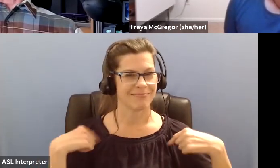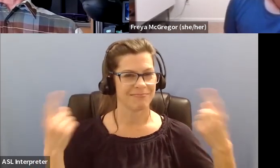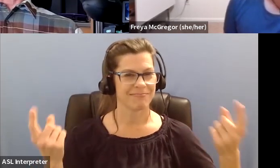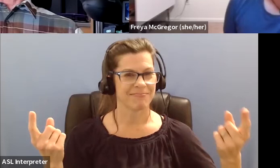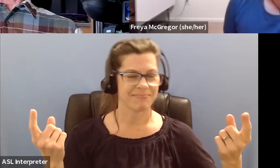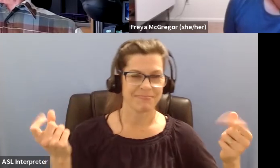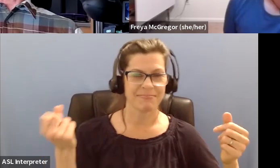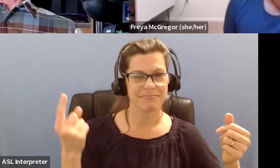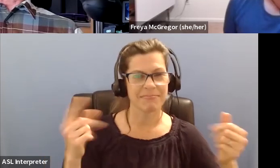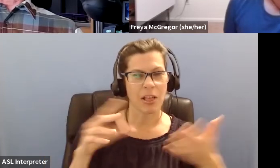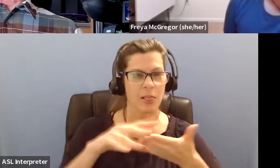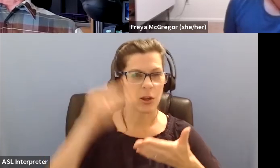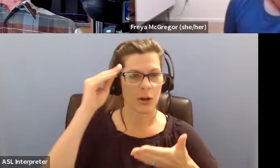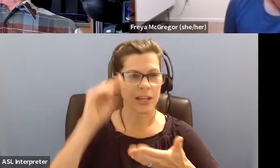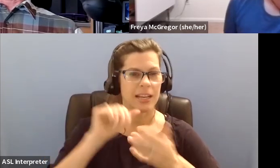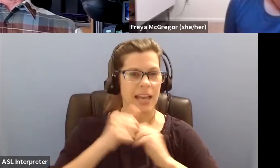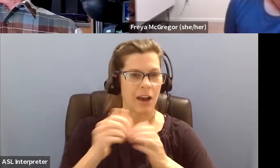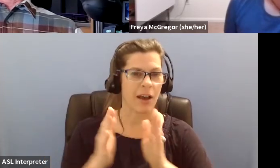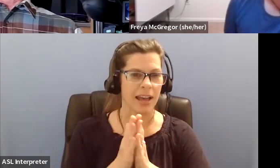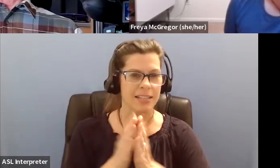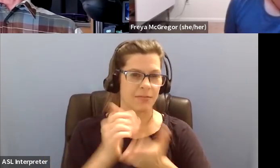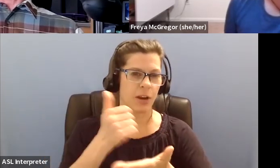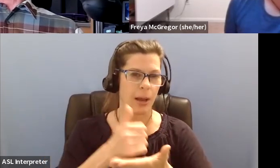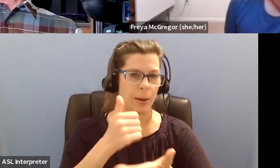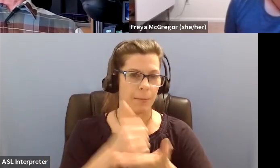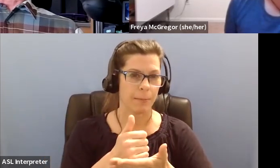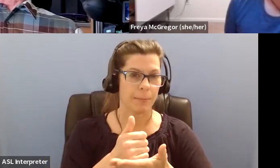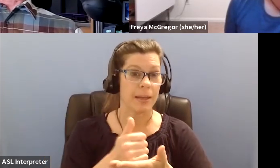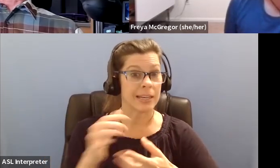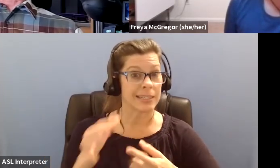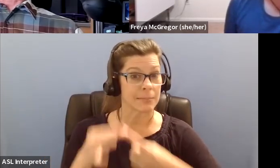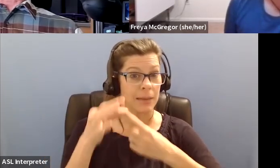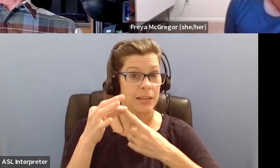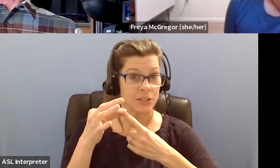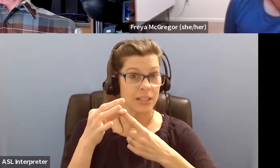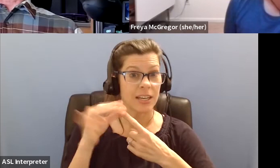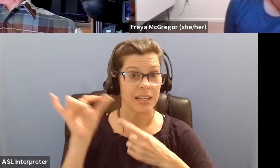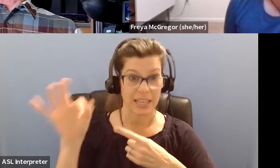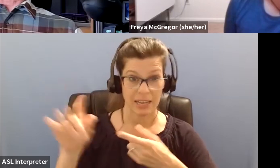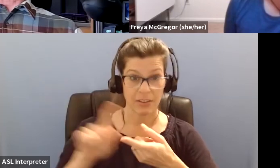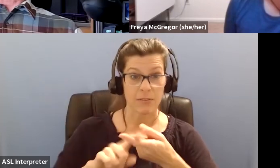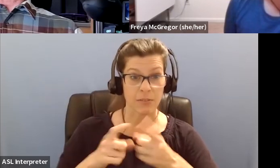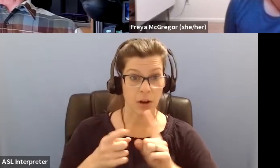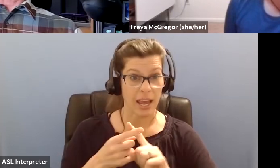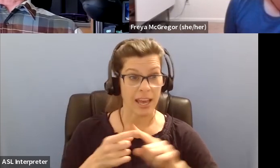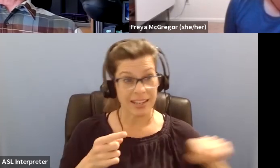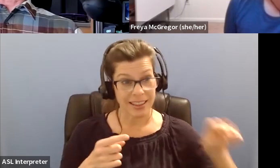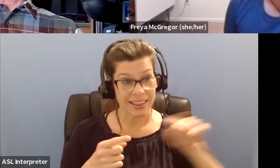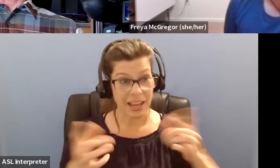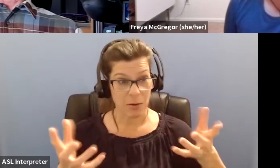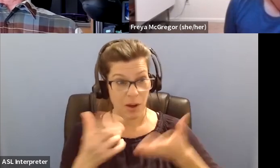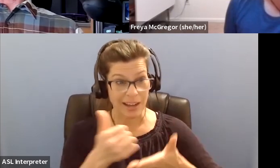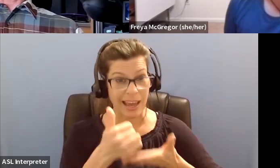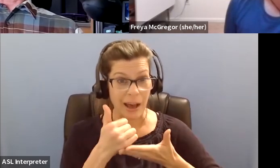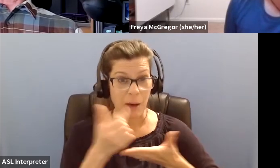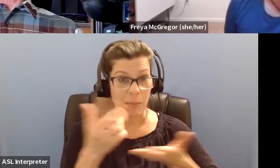but it is very helpful, um, especially with, you know, friends that want to help and want to understand,